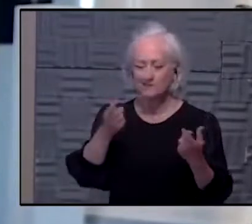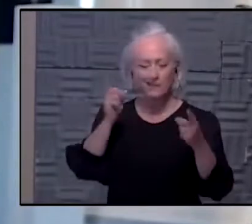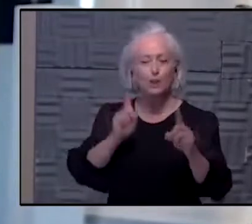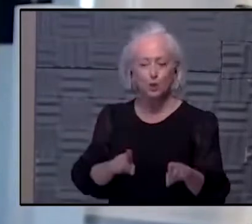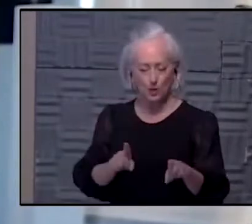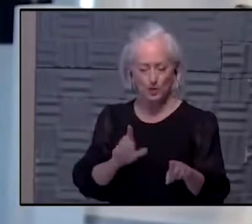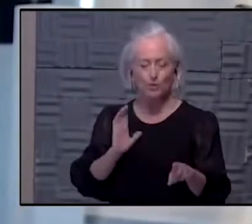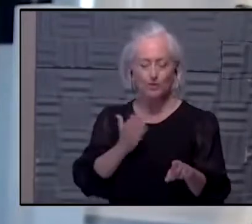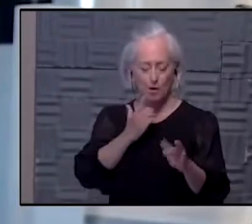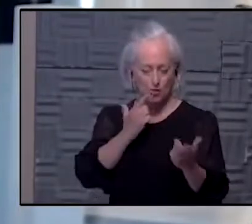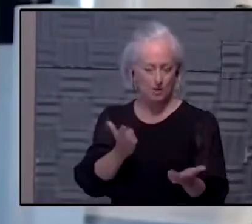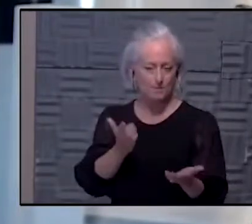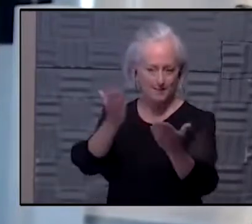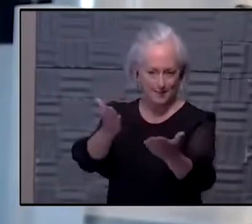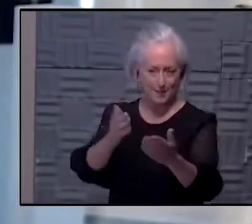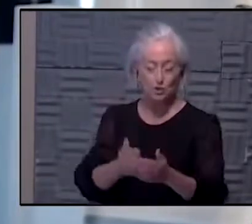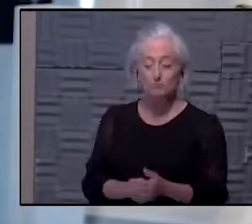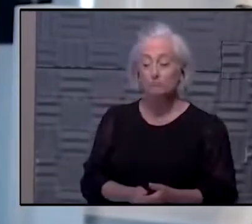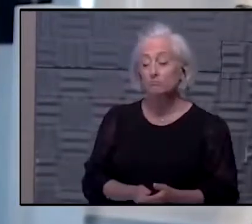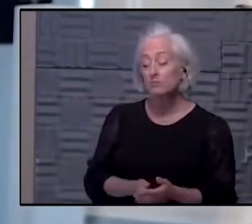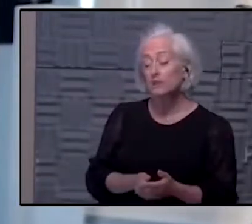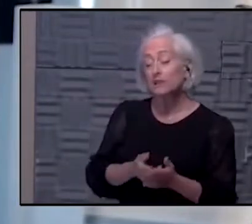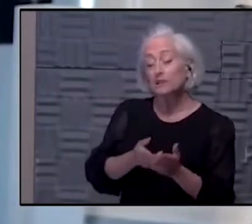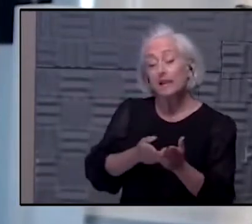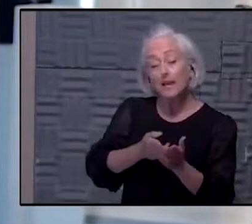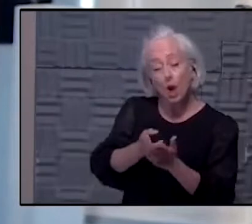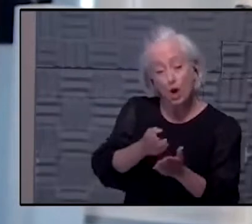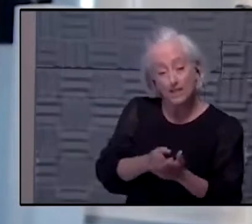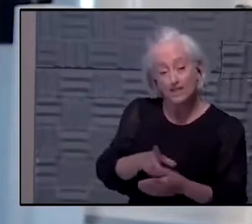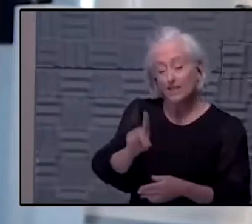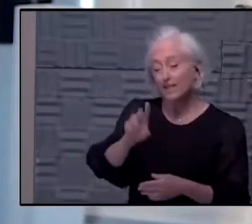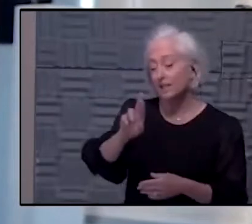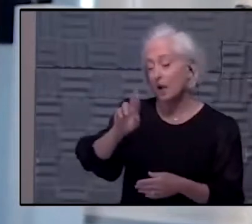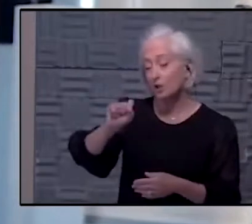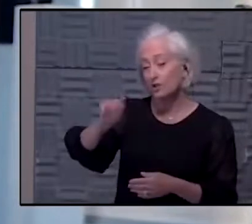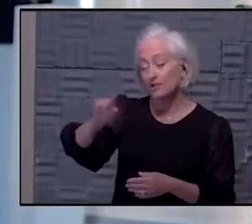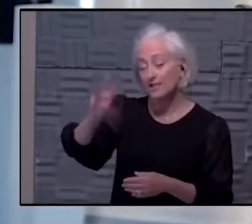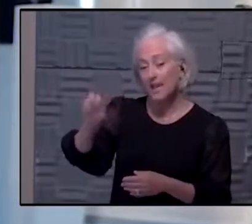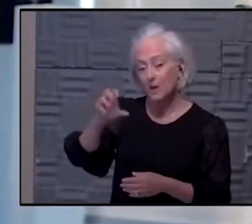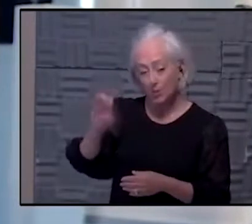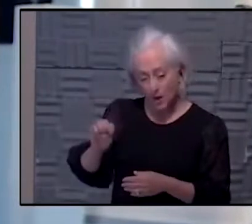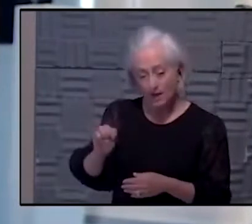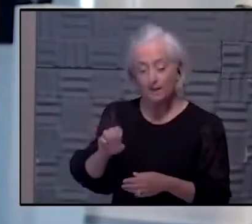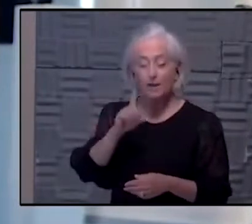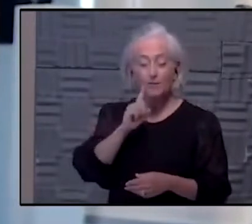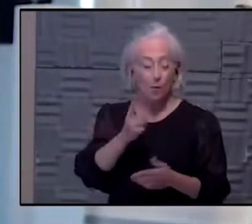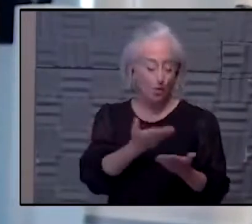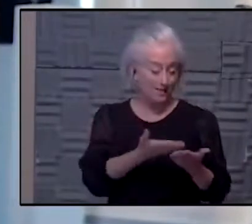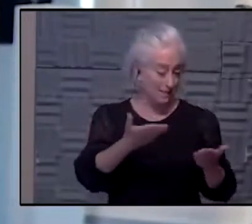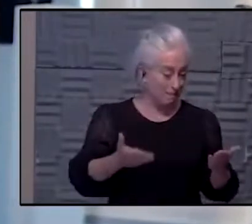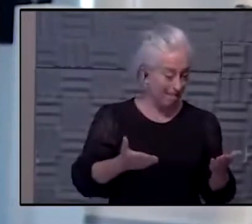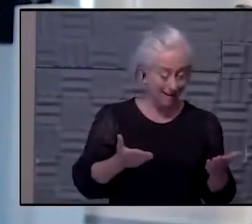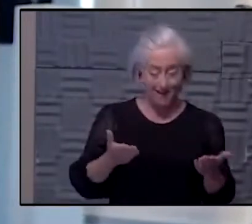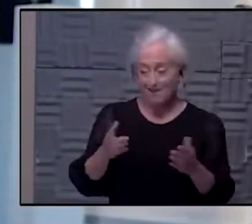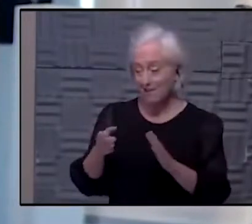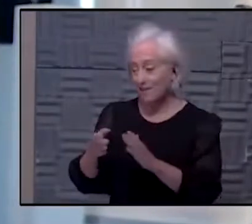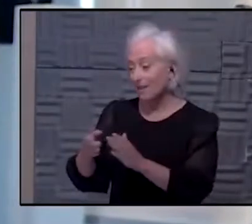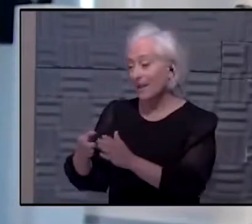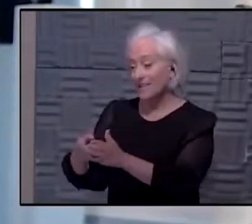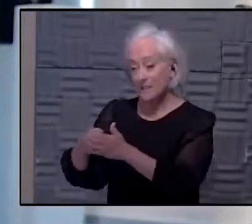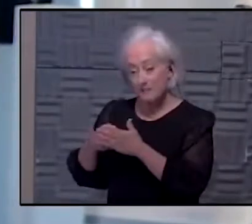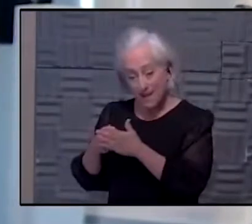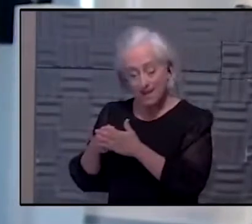And quite honestly, and Dr. Satterwhite pointed this out, we're in a better place in terms of supply and demand where we knew we could accommodate it.